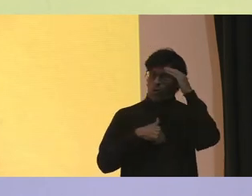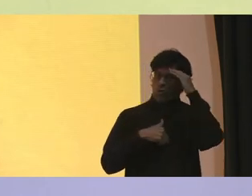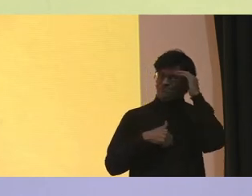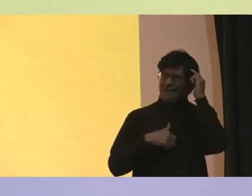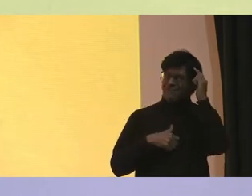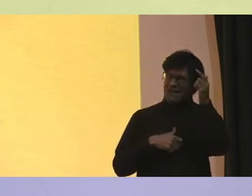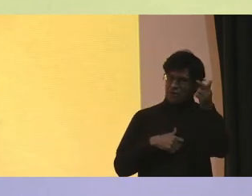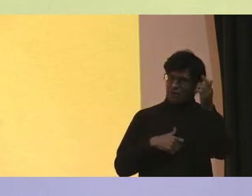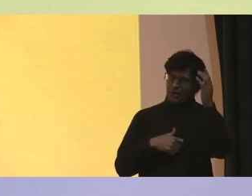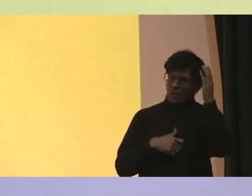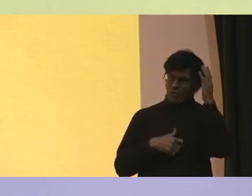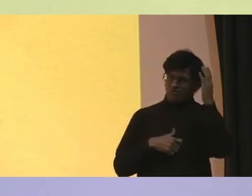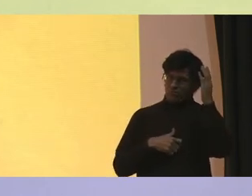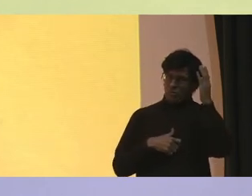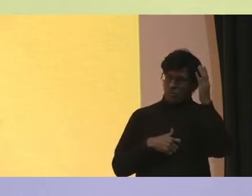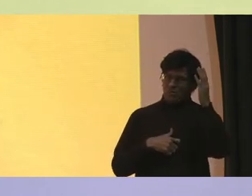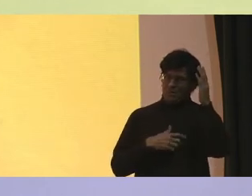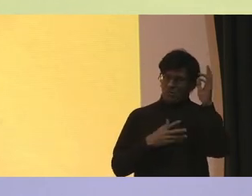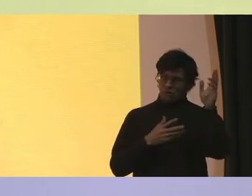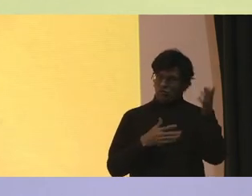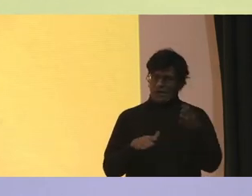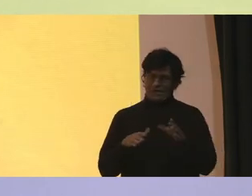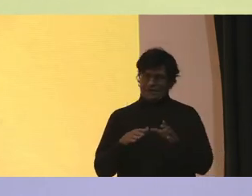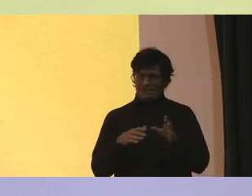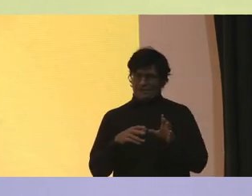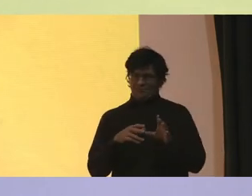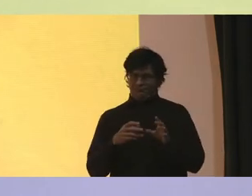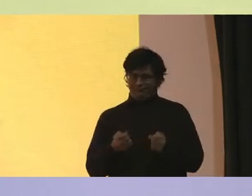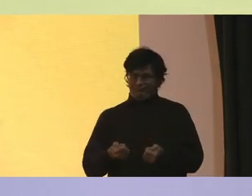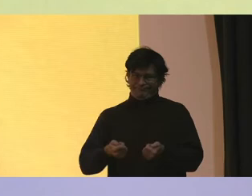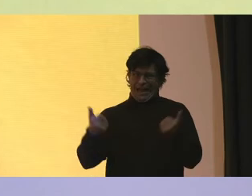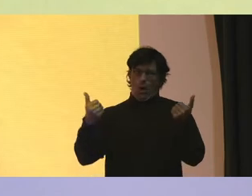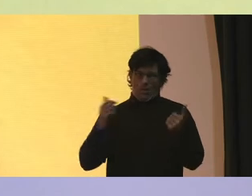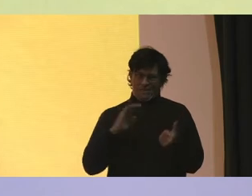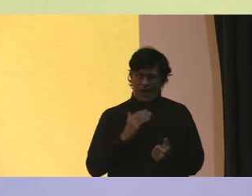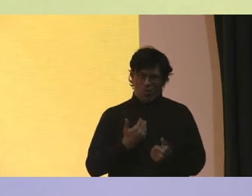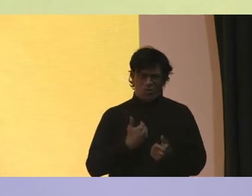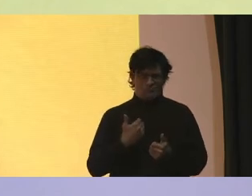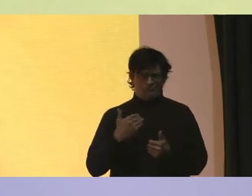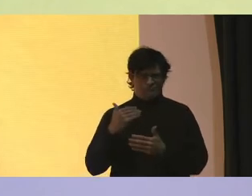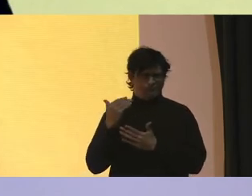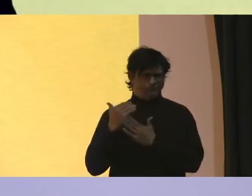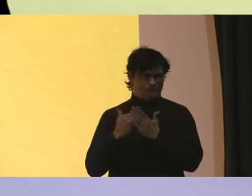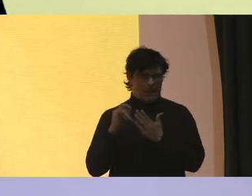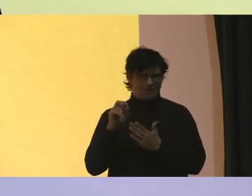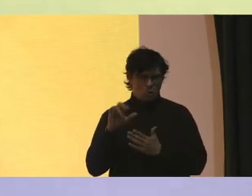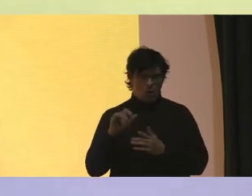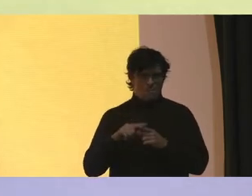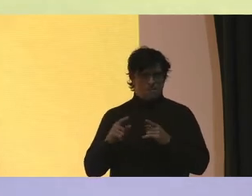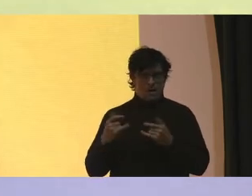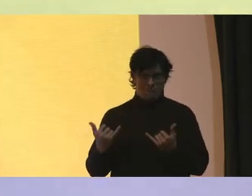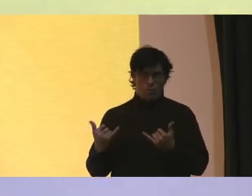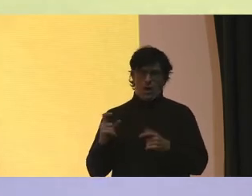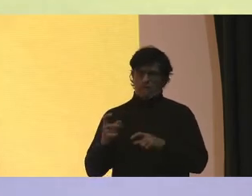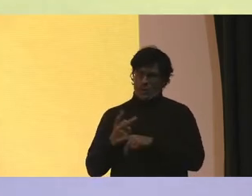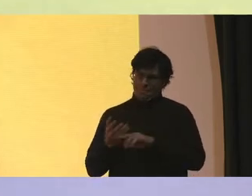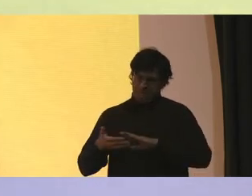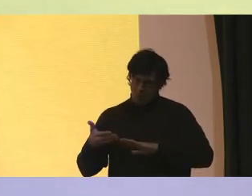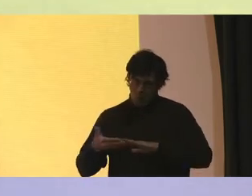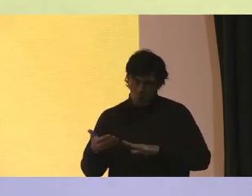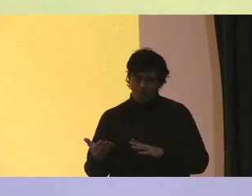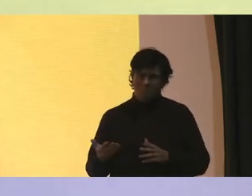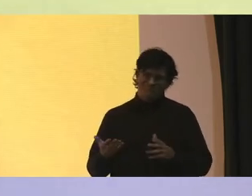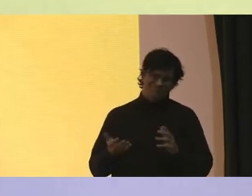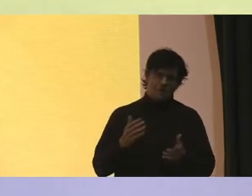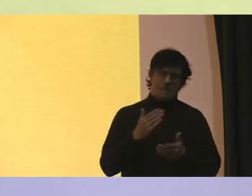Will, that will be transitioning out of our inventory at some point But we have to keep them going But some of it